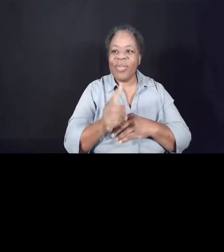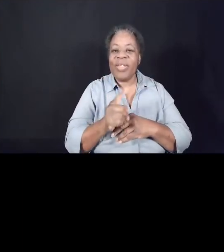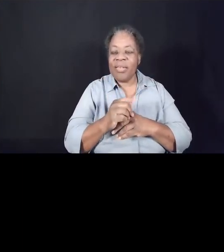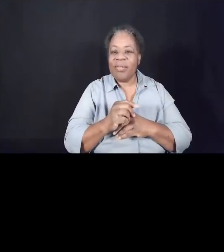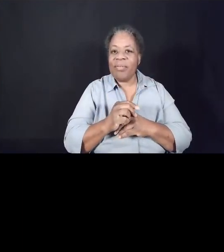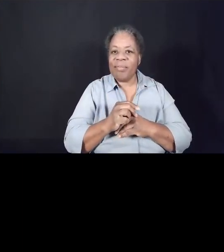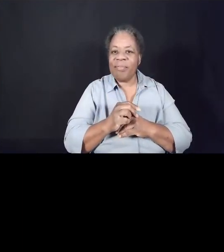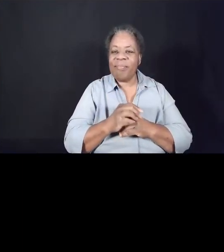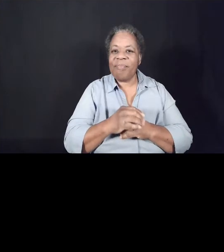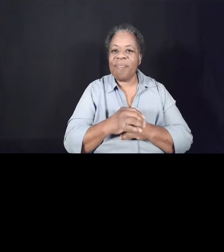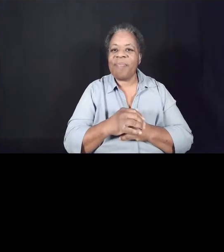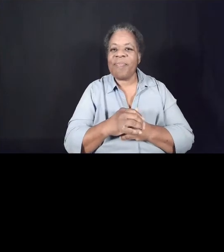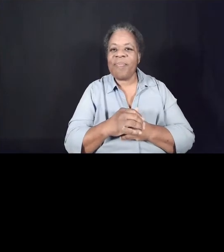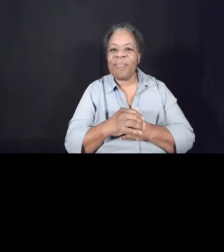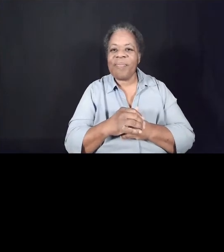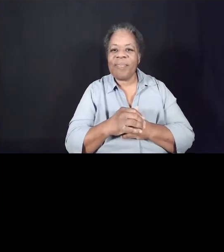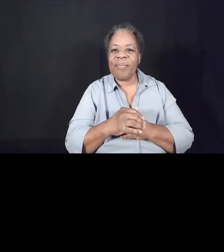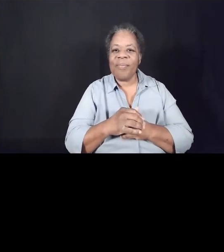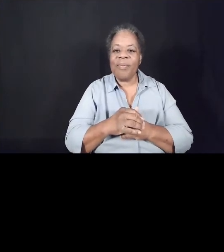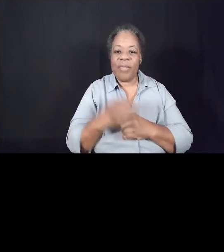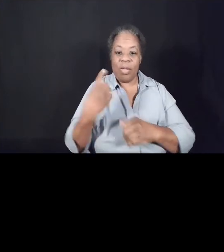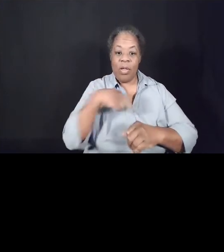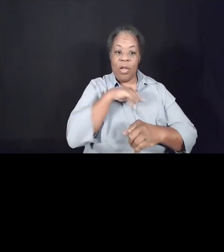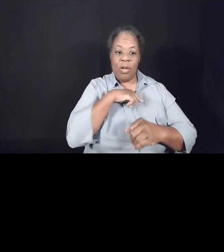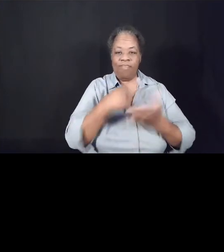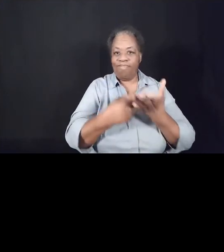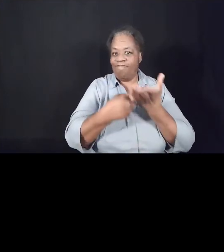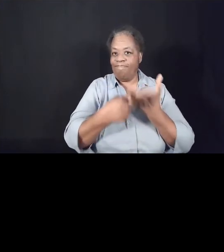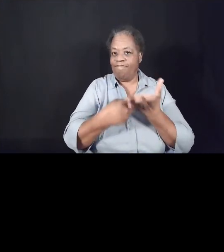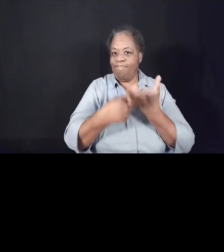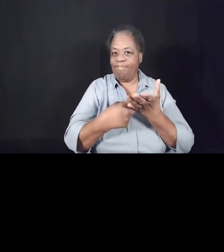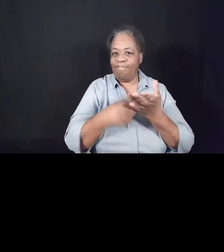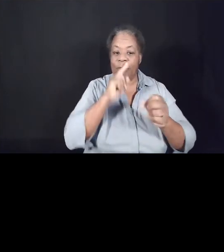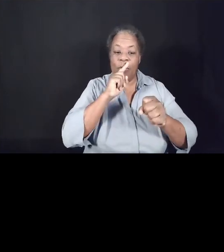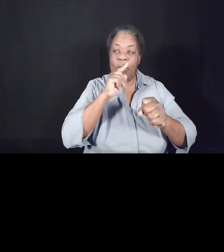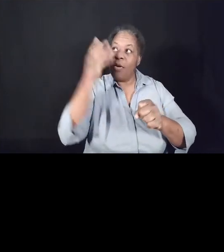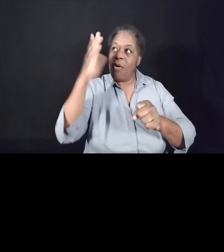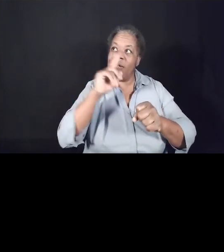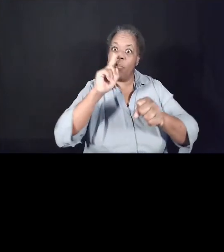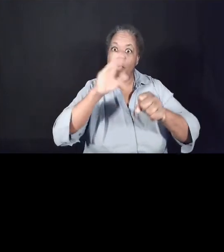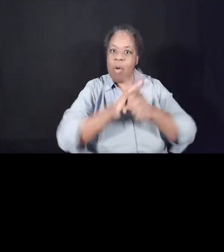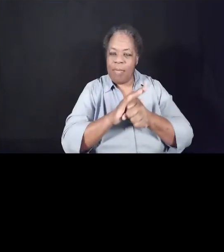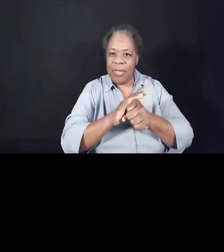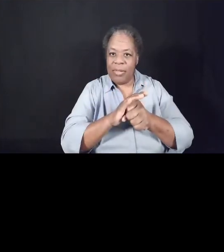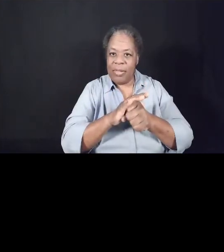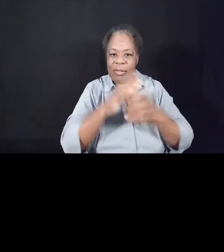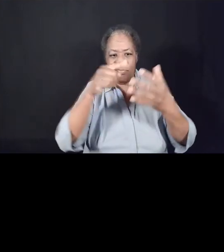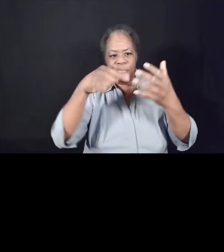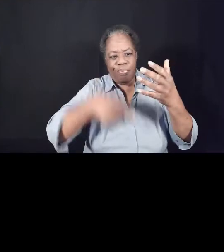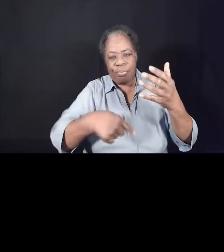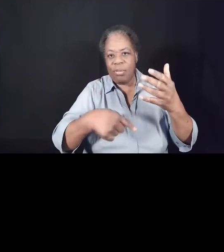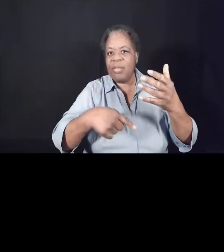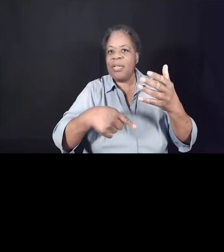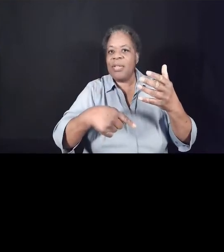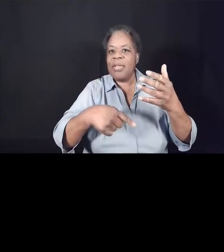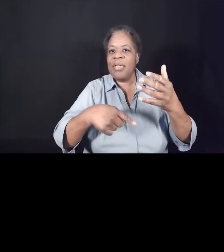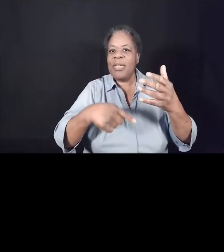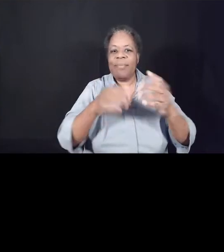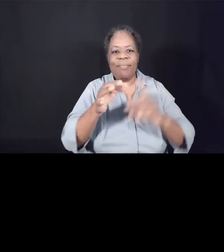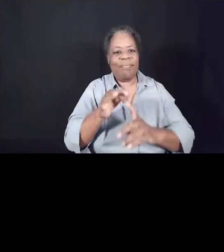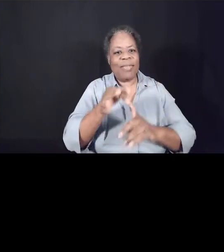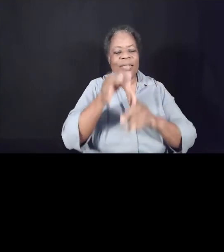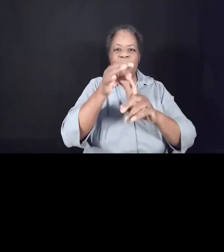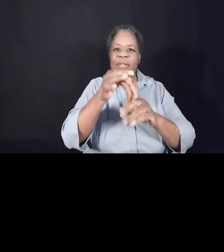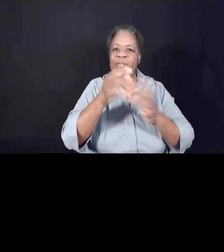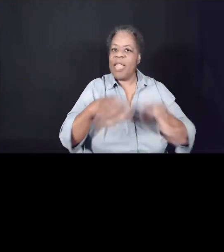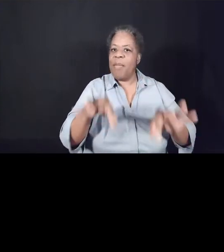Now, this winter we are considering some of the promises of God. Promises that are especially meaningful for the